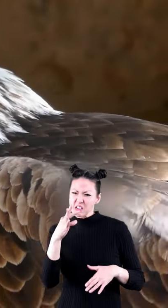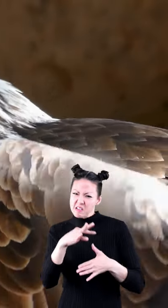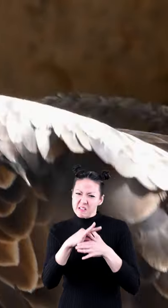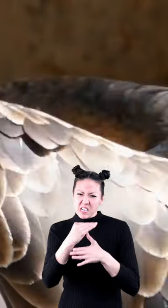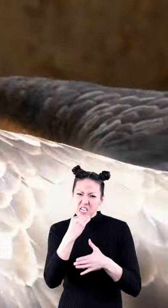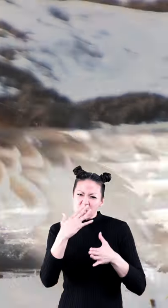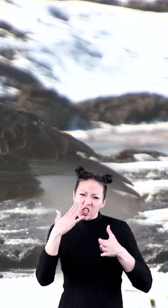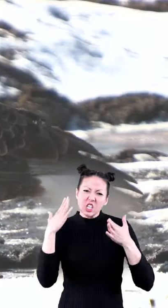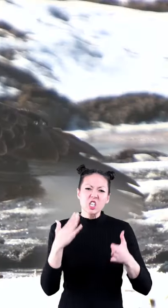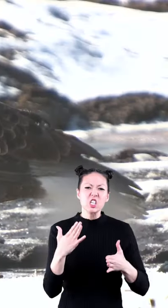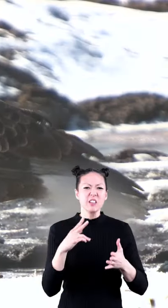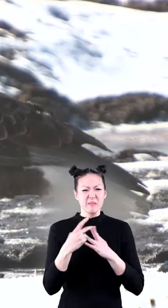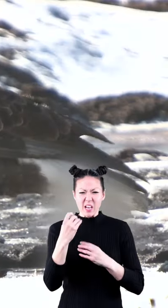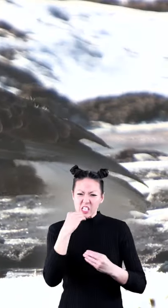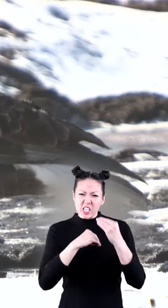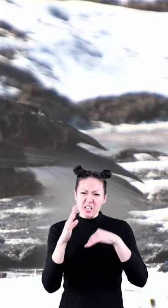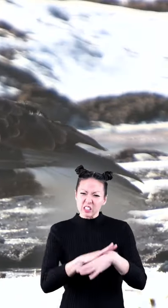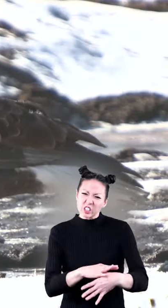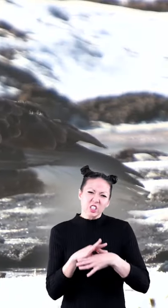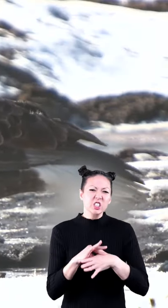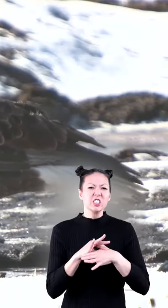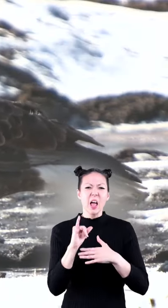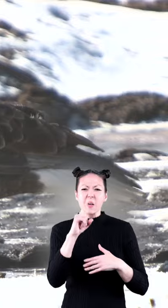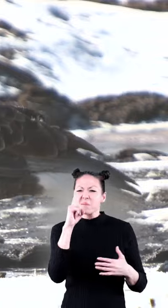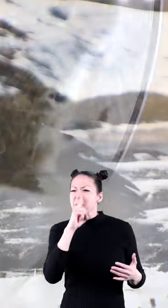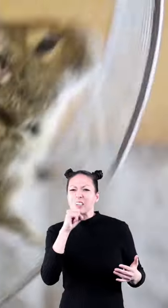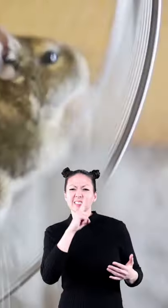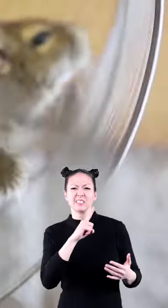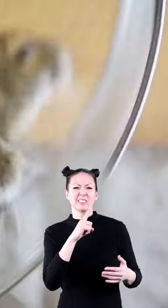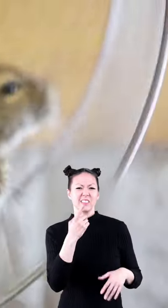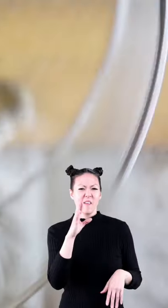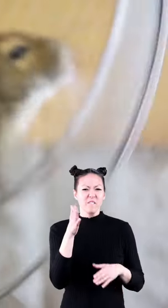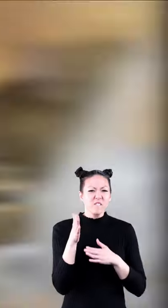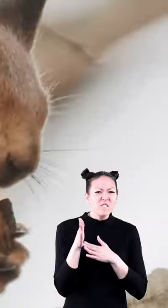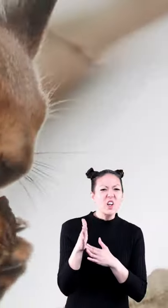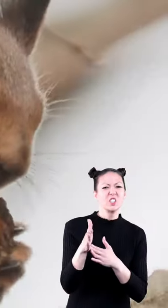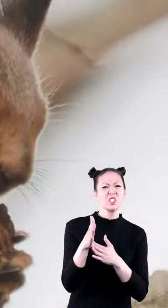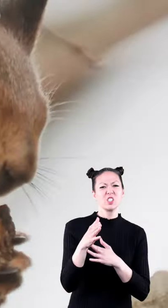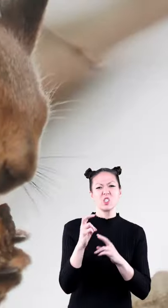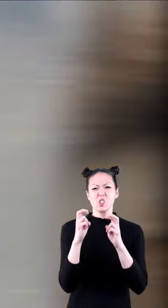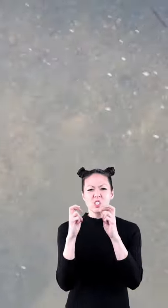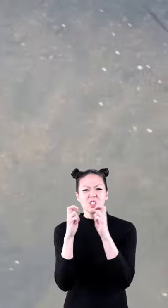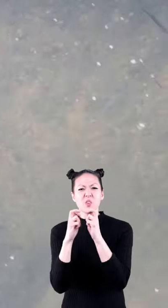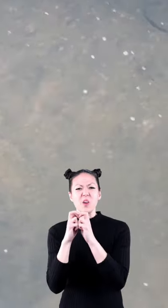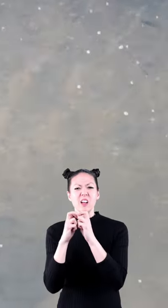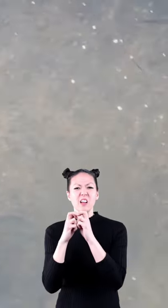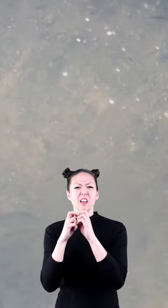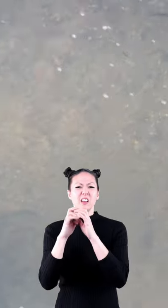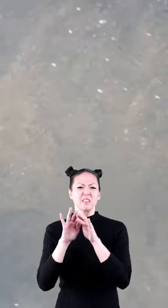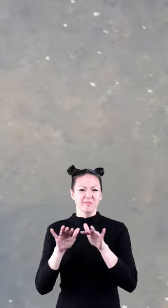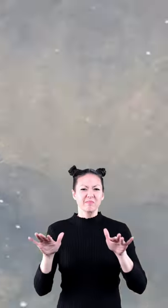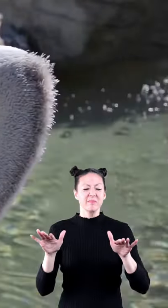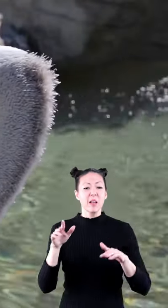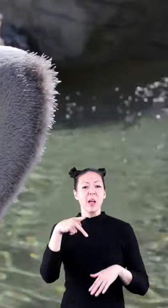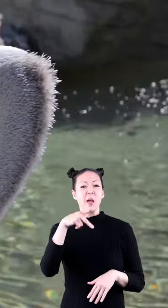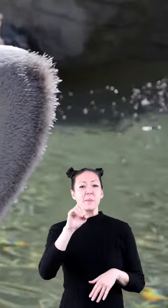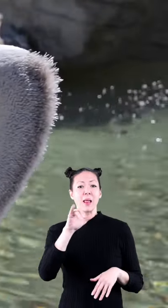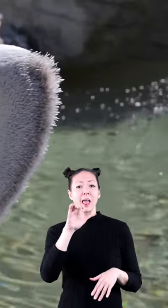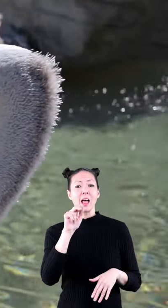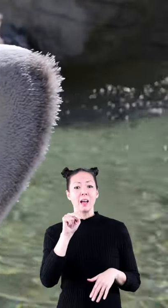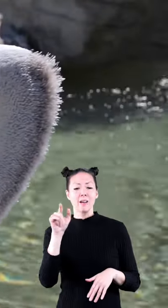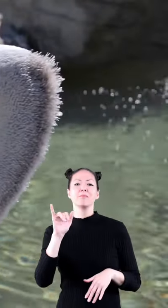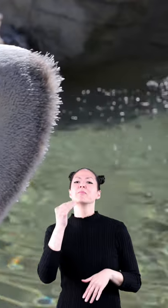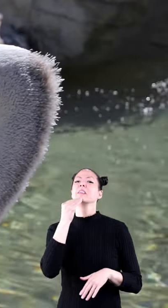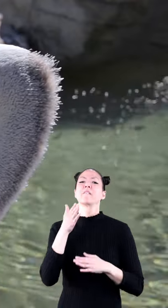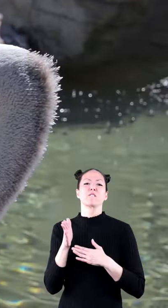carnivores meaning they live on meat like mice rodents and fish the pelican